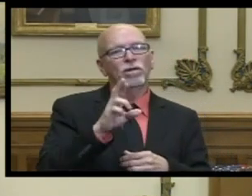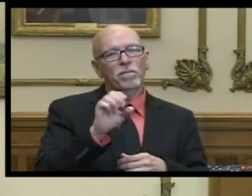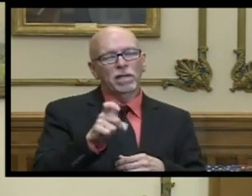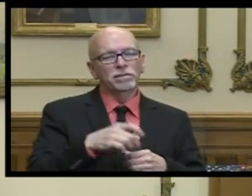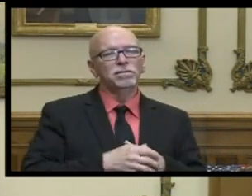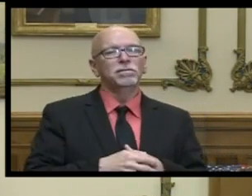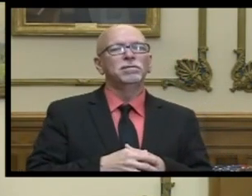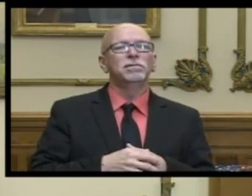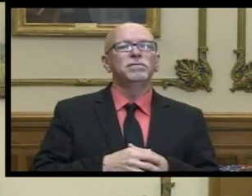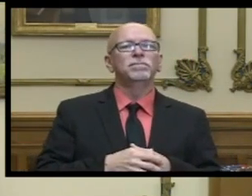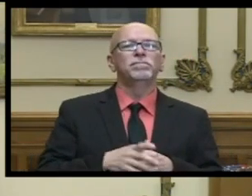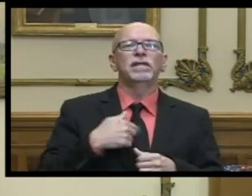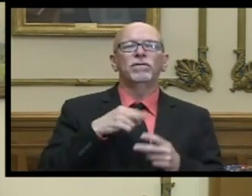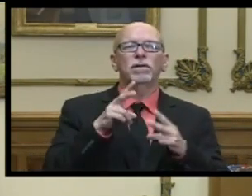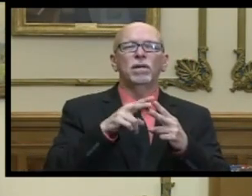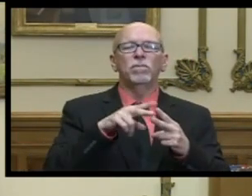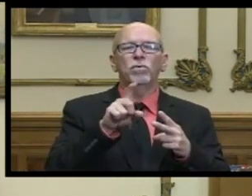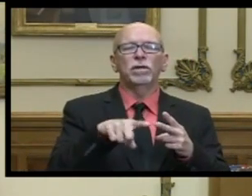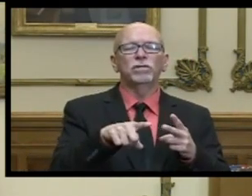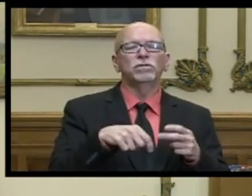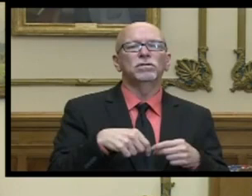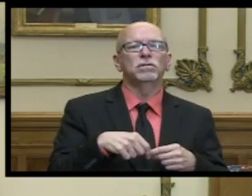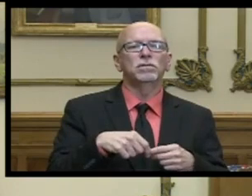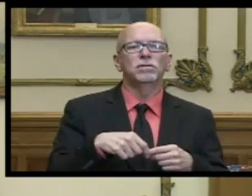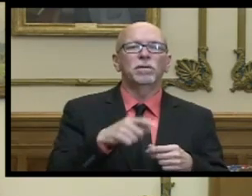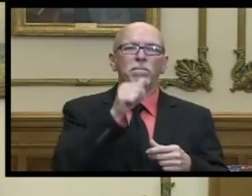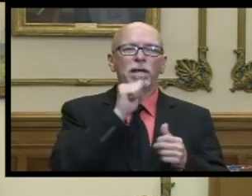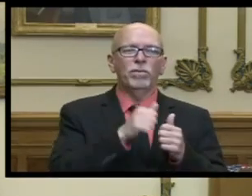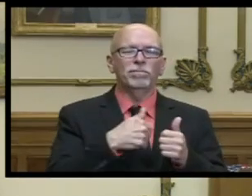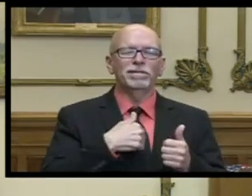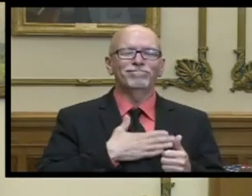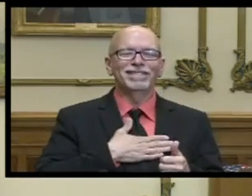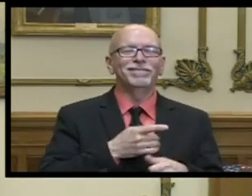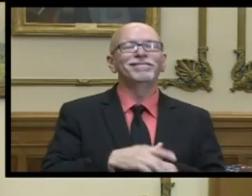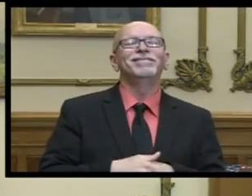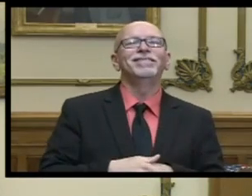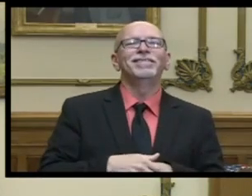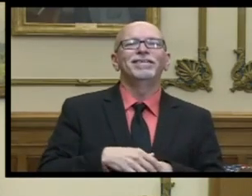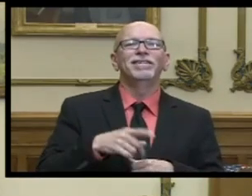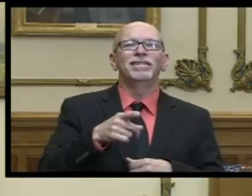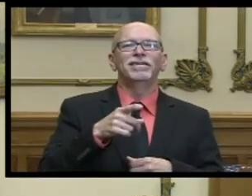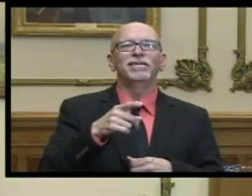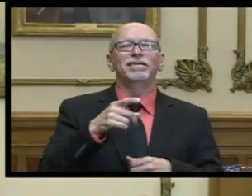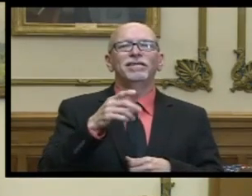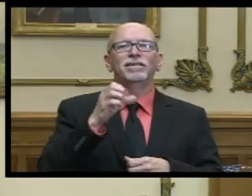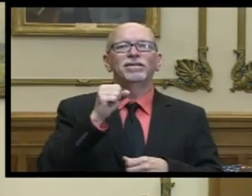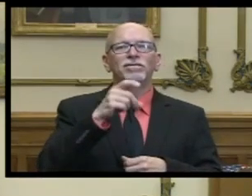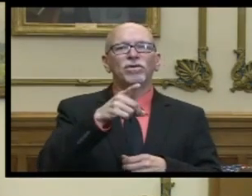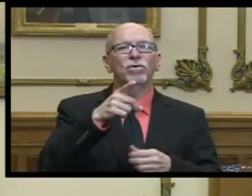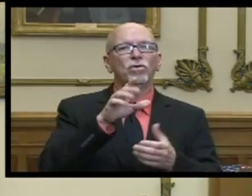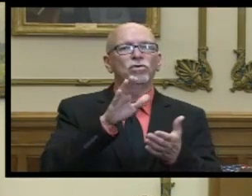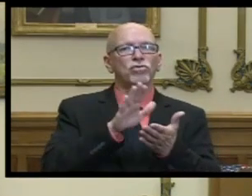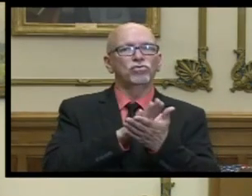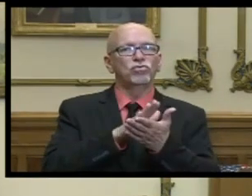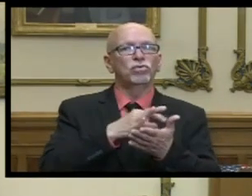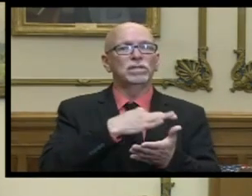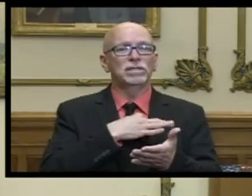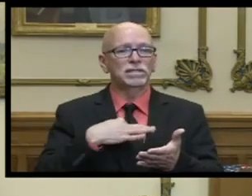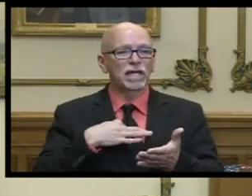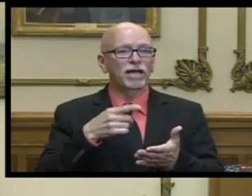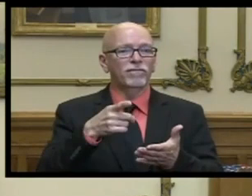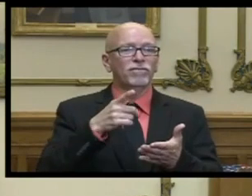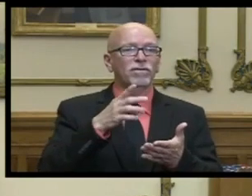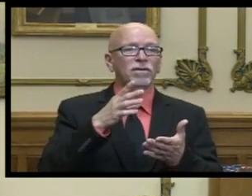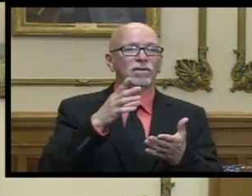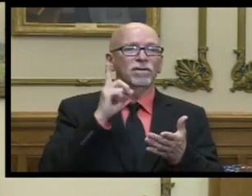fox um i have a couple questions uh so bear with me please um so health benefits are a huge expense for schools and staff and are even more